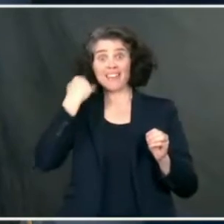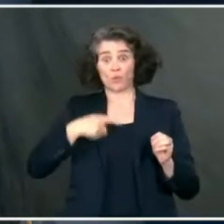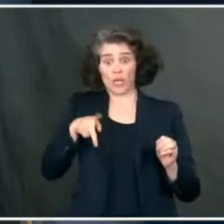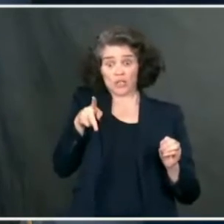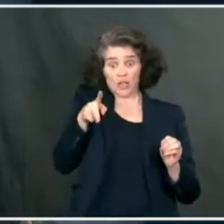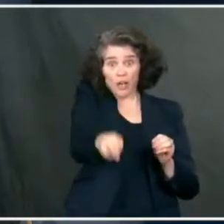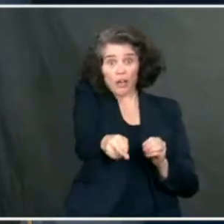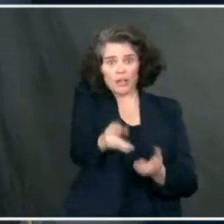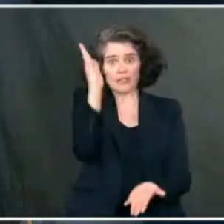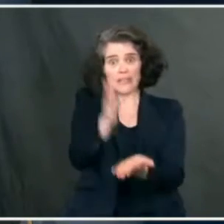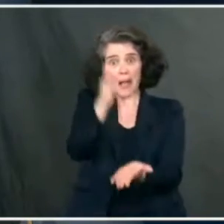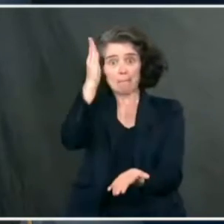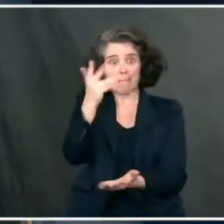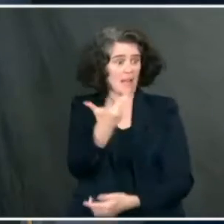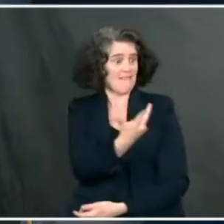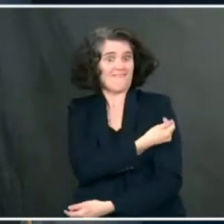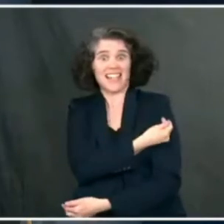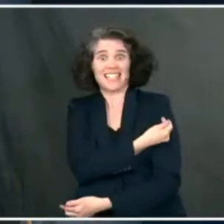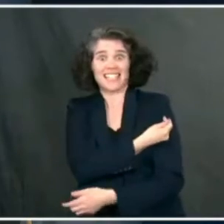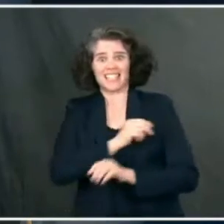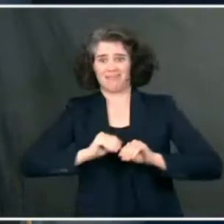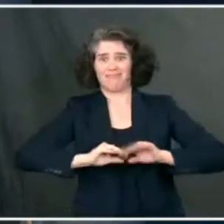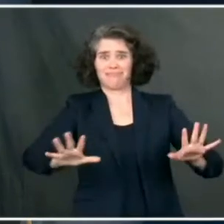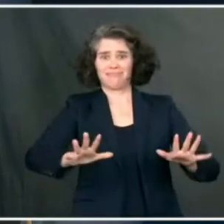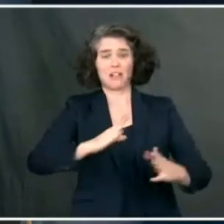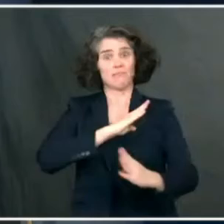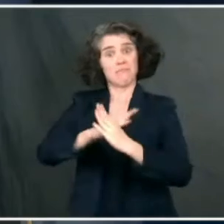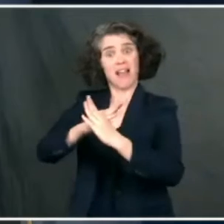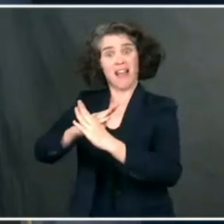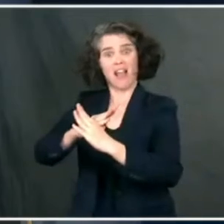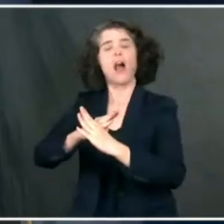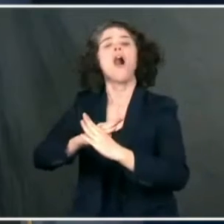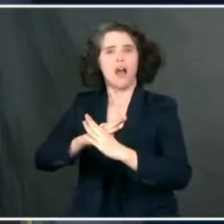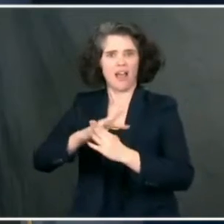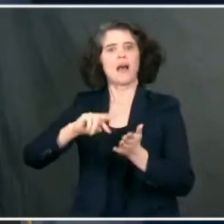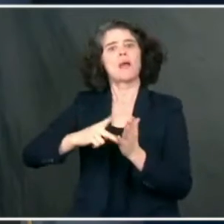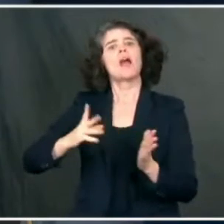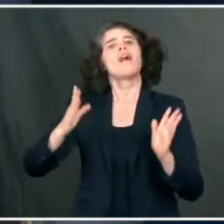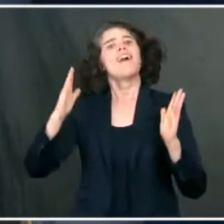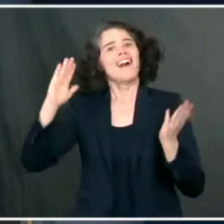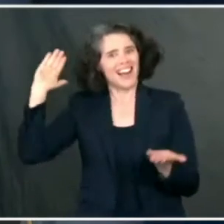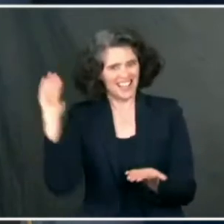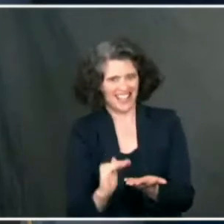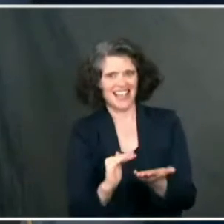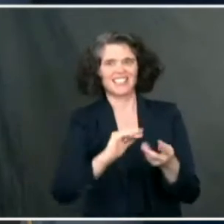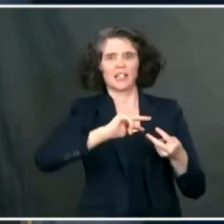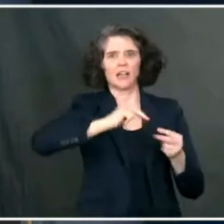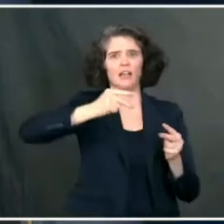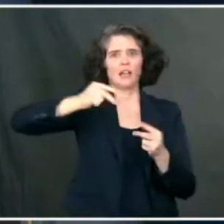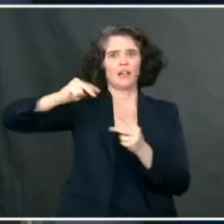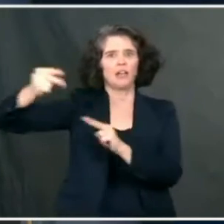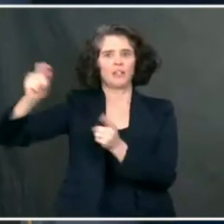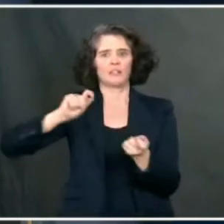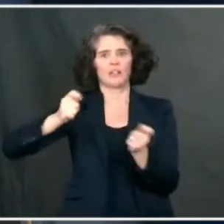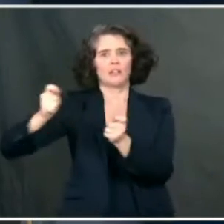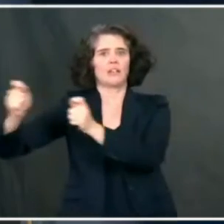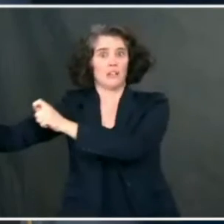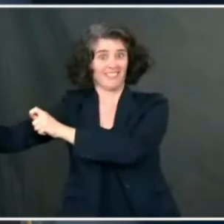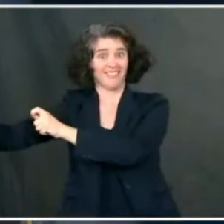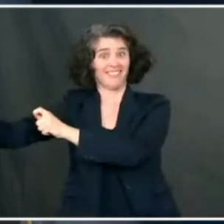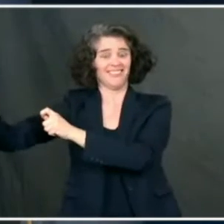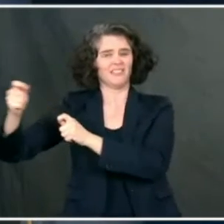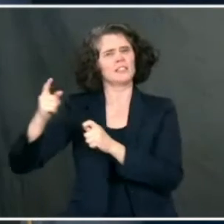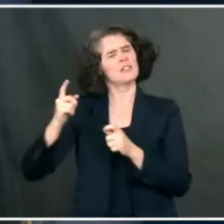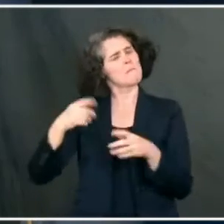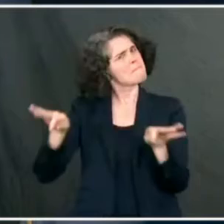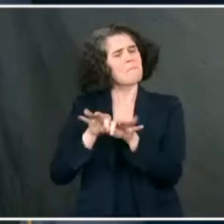very good vaccine campaign, then you could actually avoid this deleterious effect that you might get from